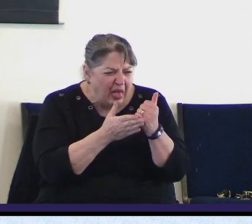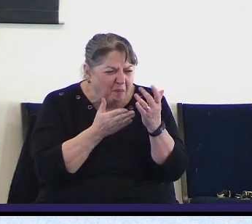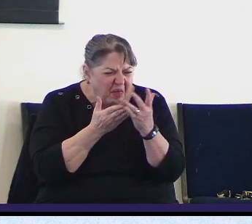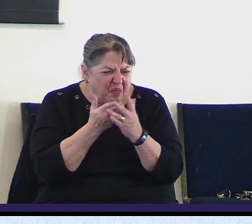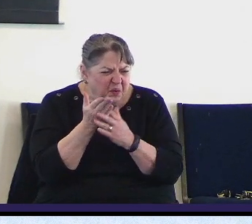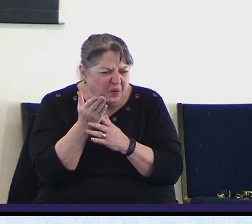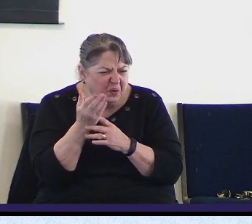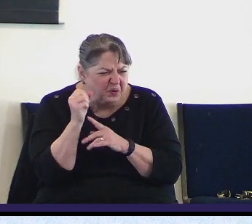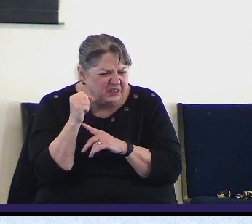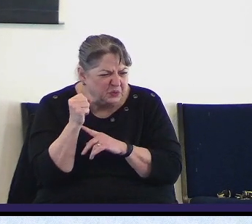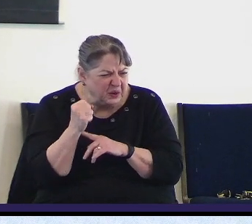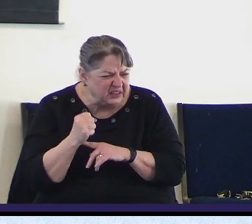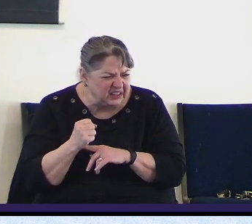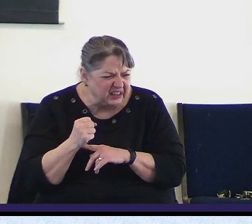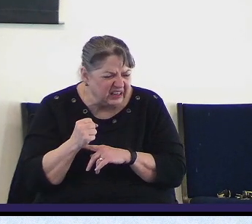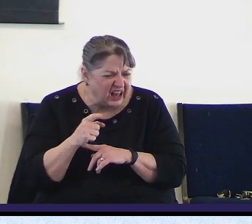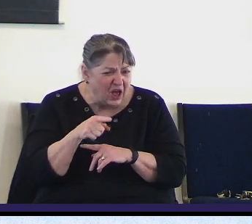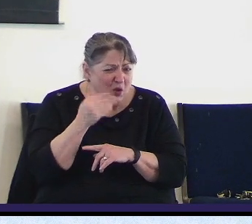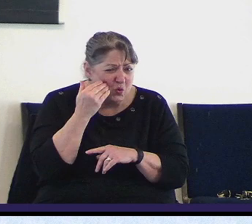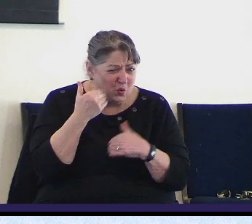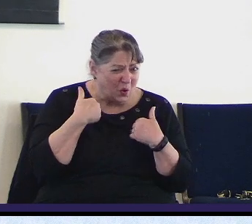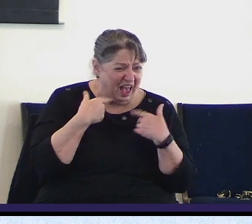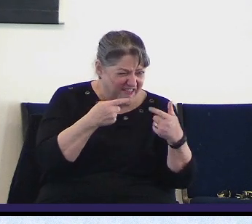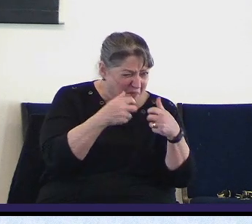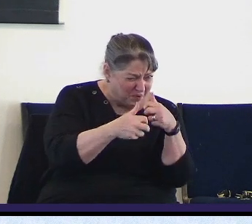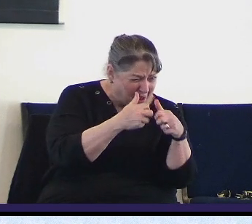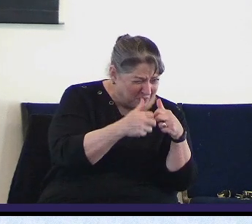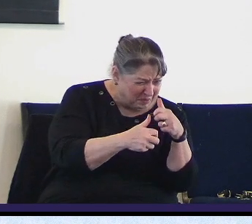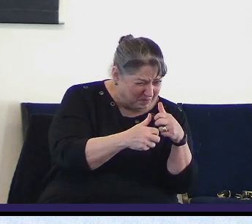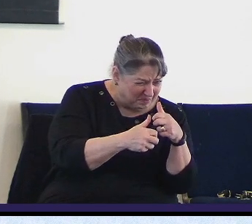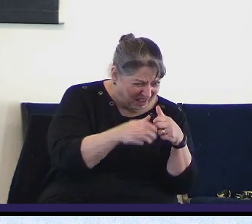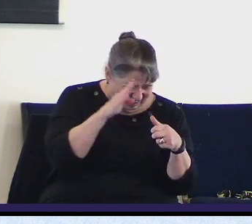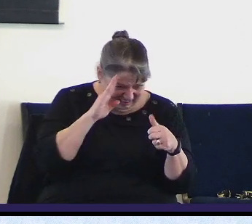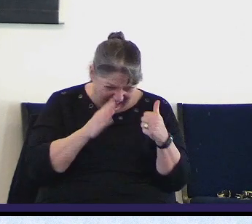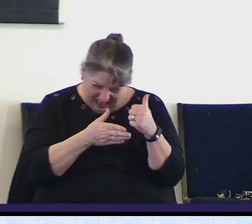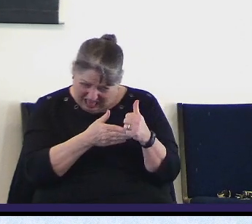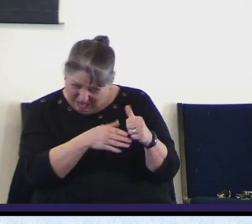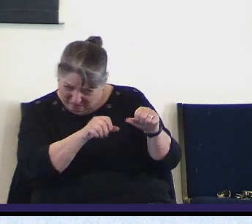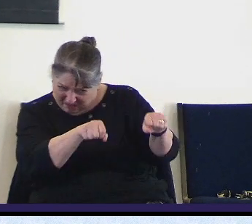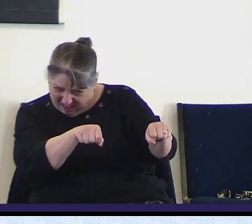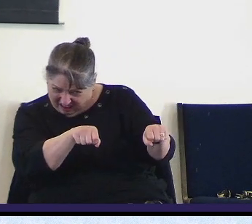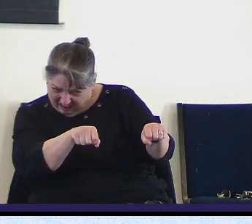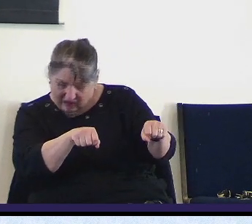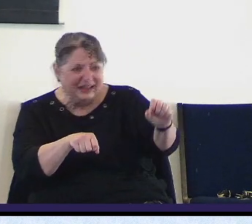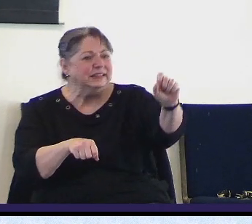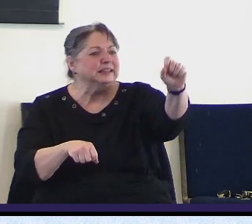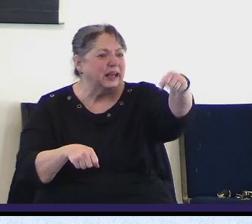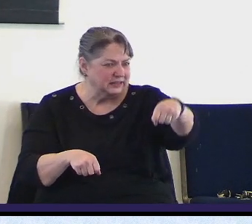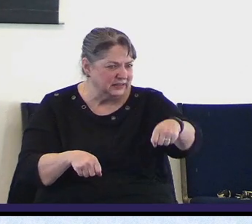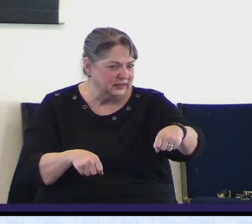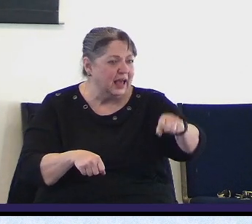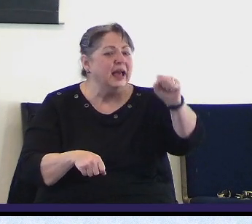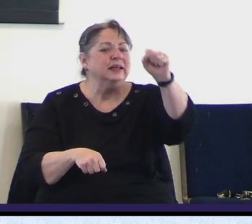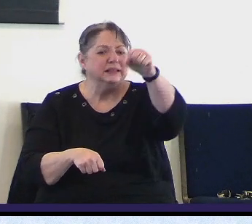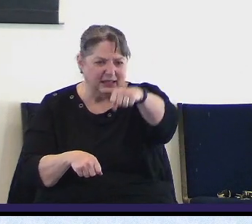do you think that that God can deliver you from your circumstance they'll tell you yes I do